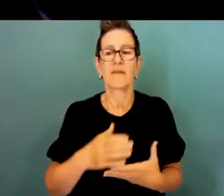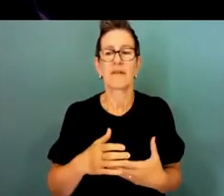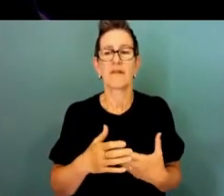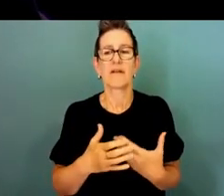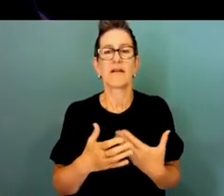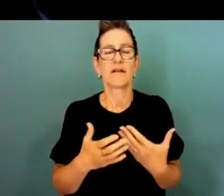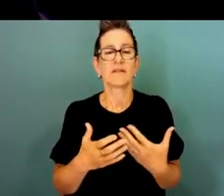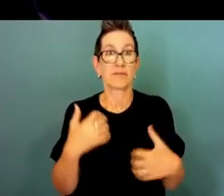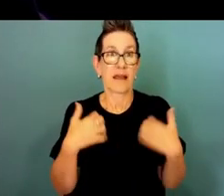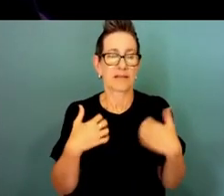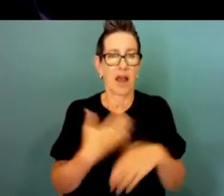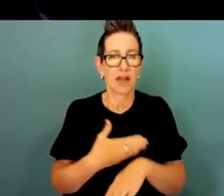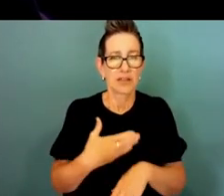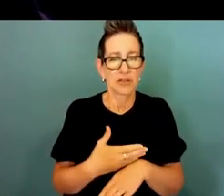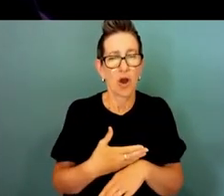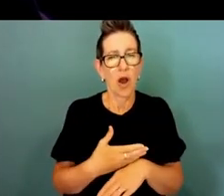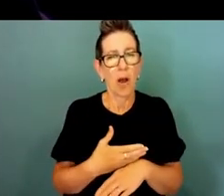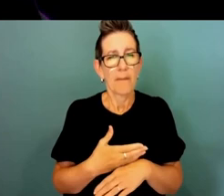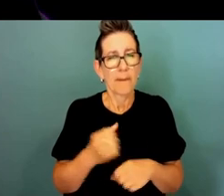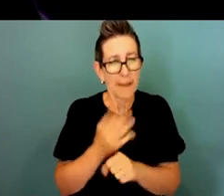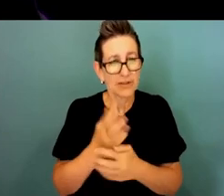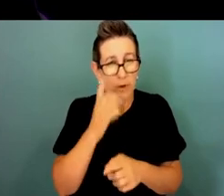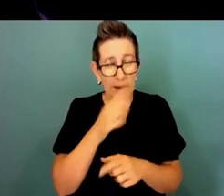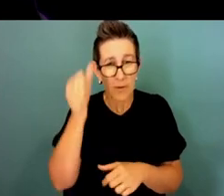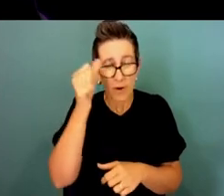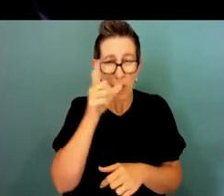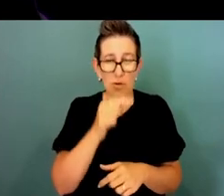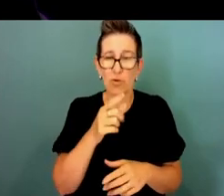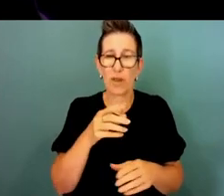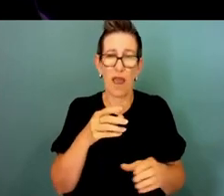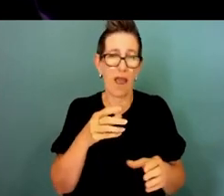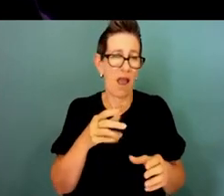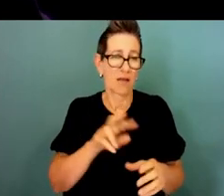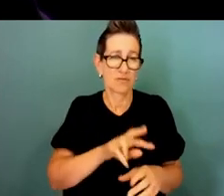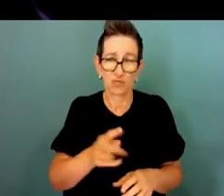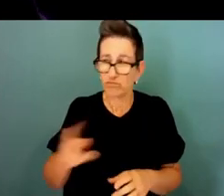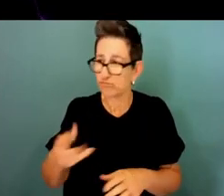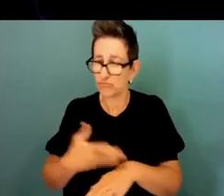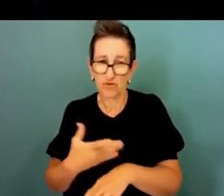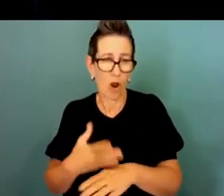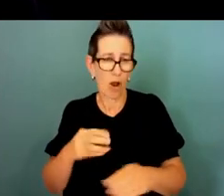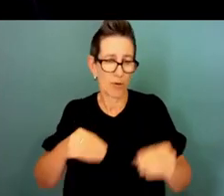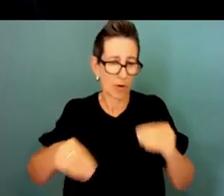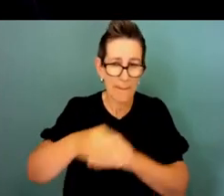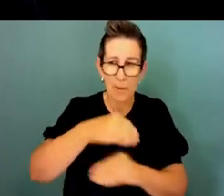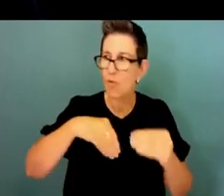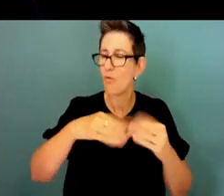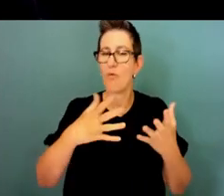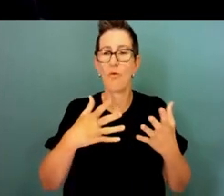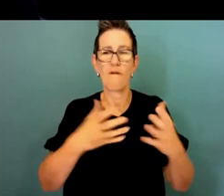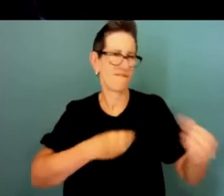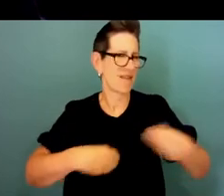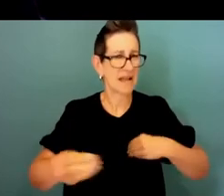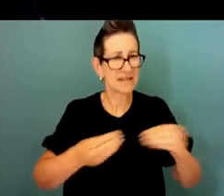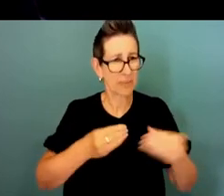service but also they've got that flexibility they get support they can move that mobility across the sector is so important